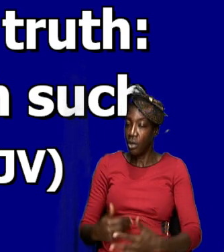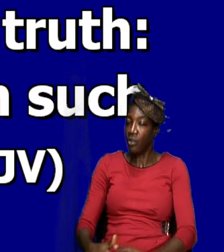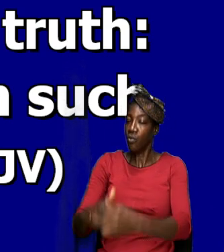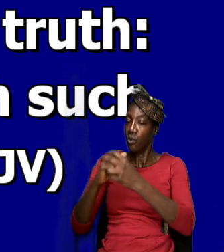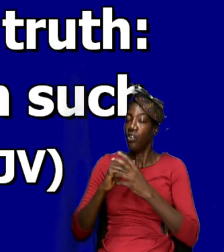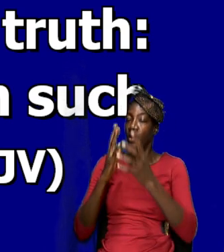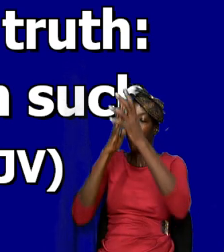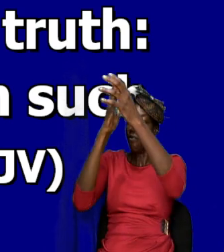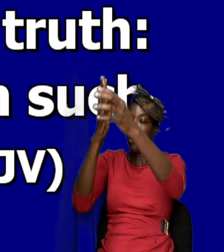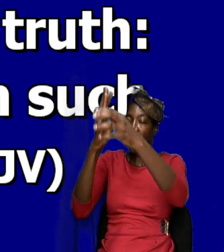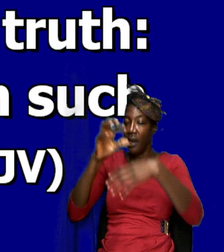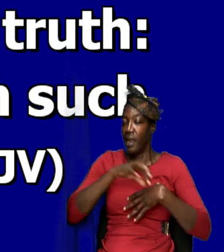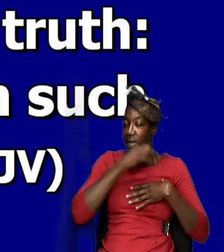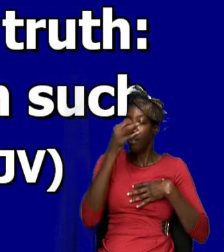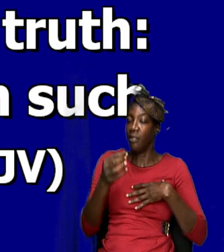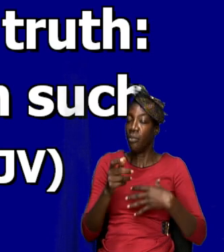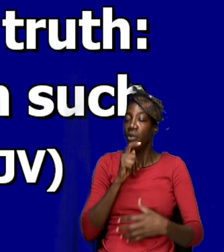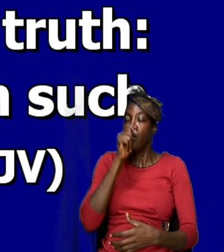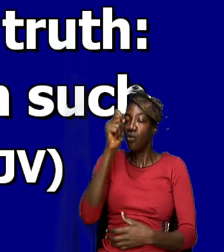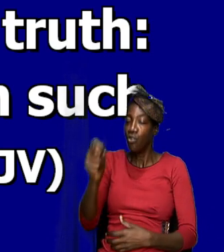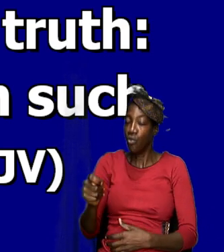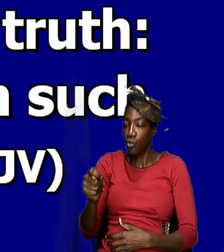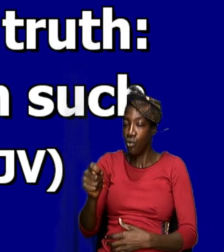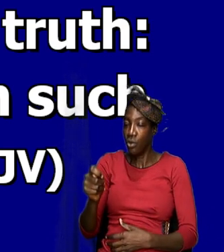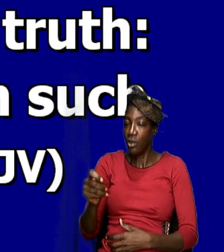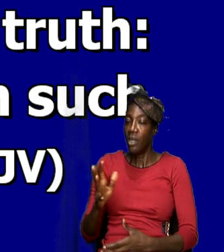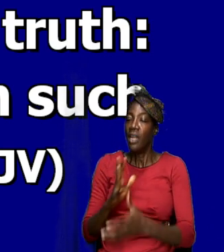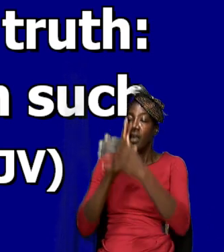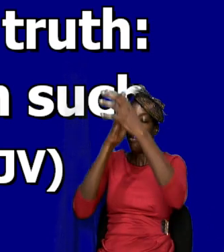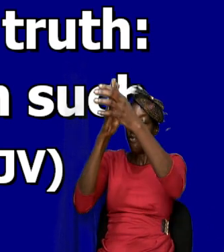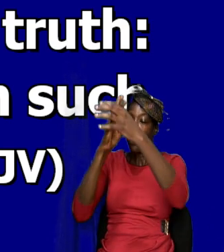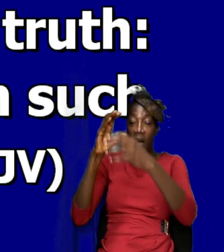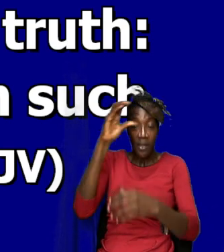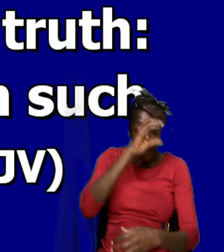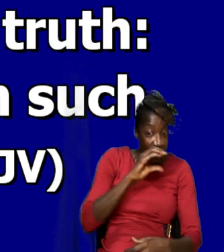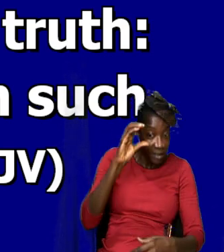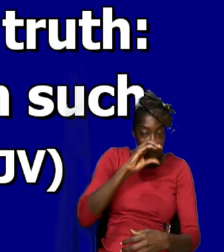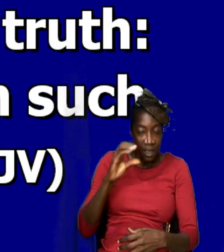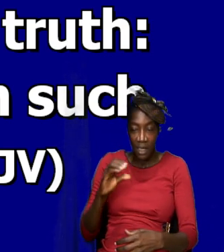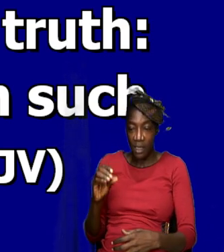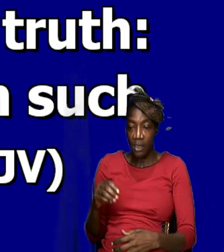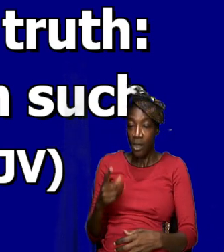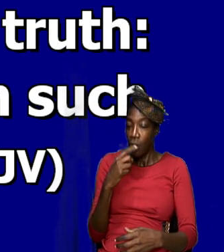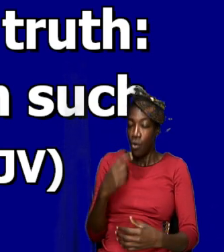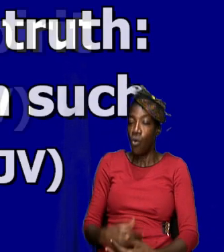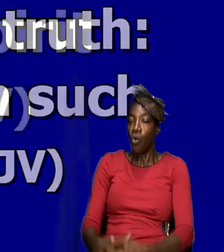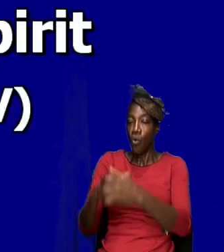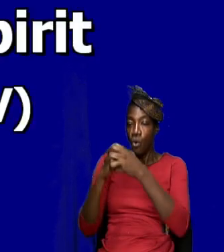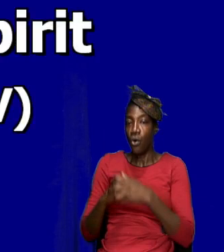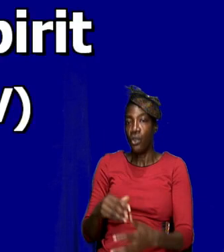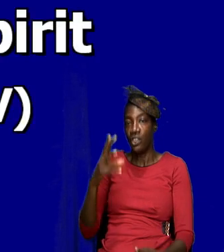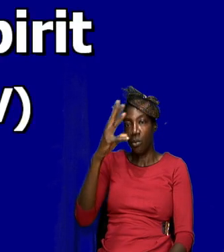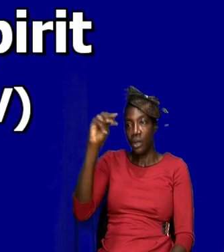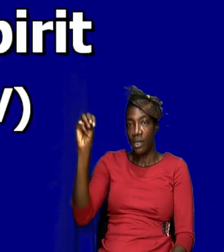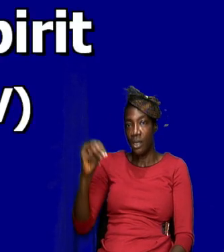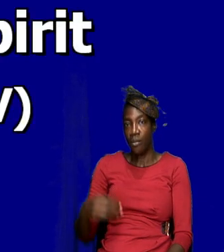the father in spirit and in truth for the father seeketh such to worship him